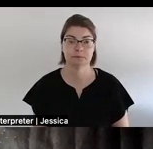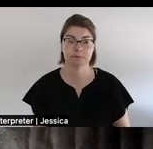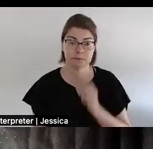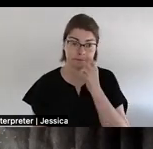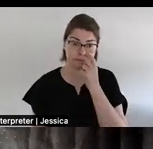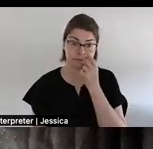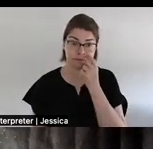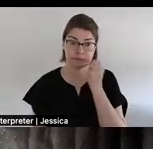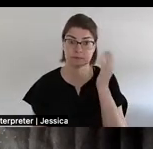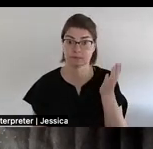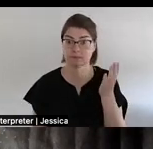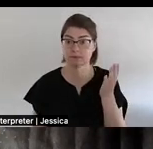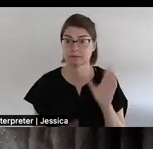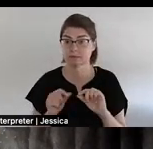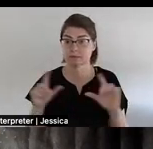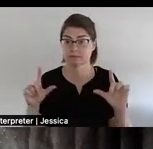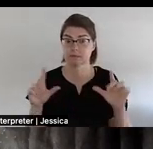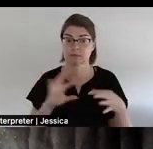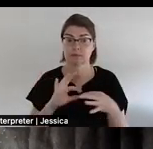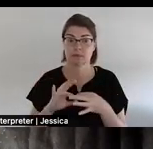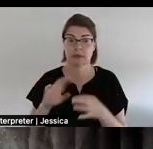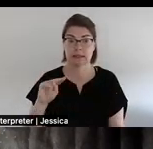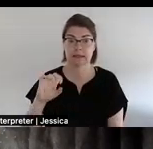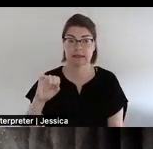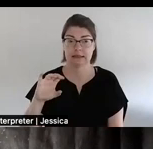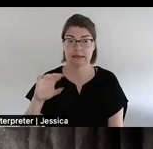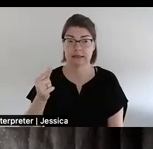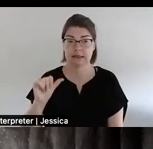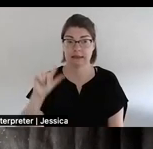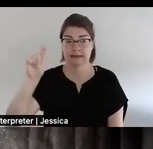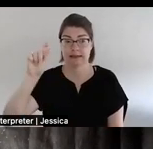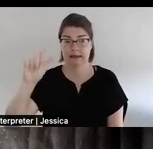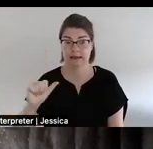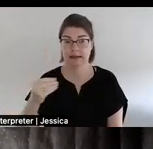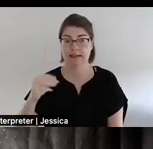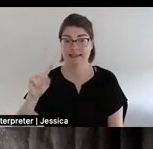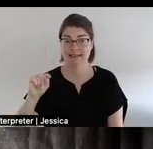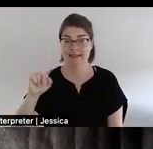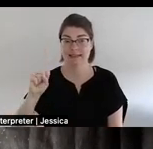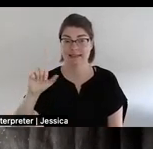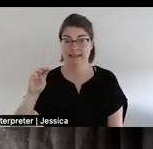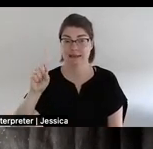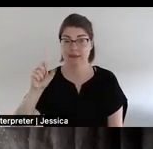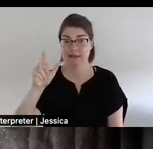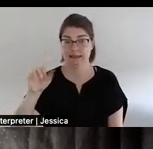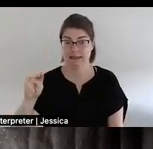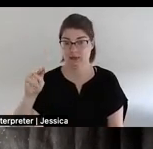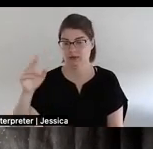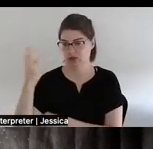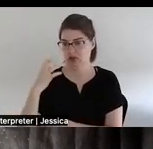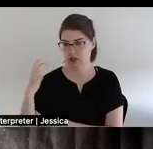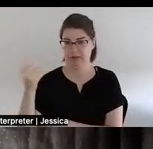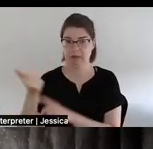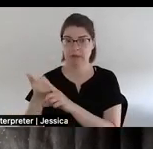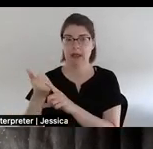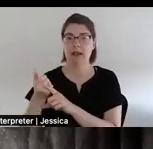This slide is about the Niska and Tsimsyan chiefs. This was interpreted from the